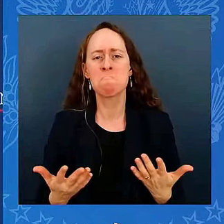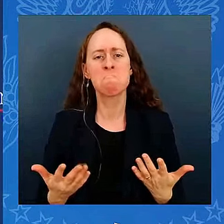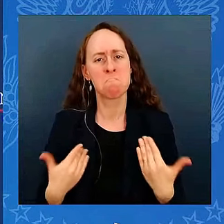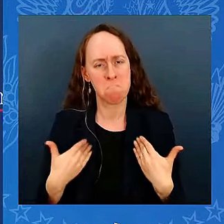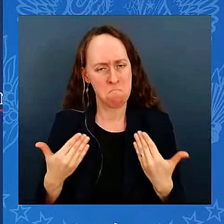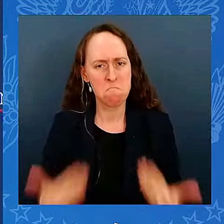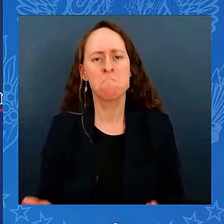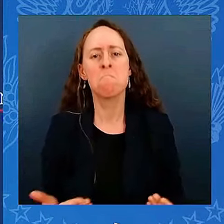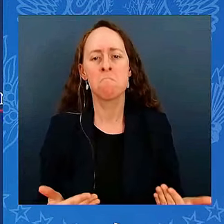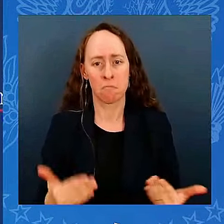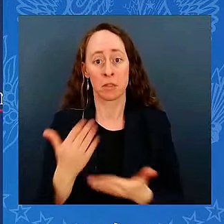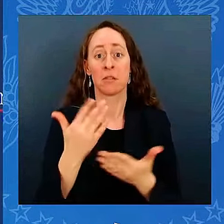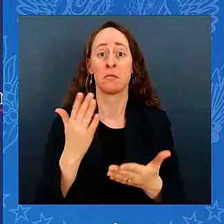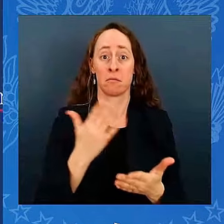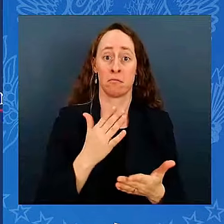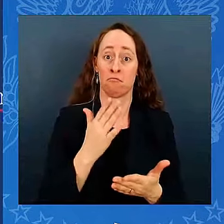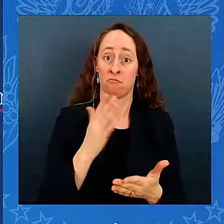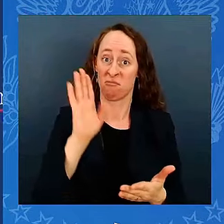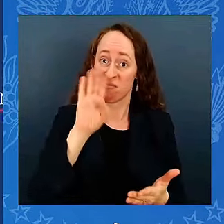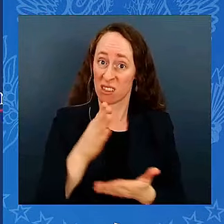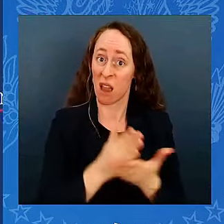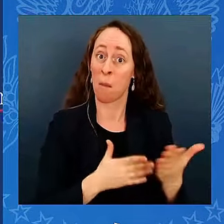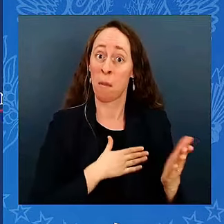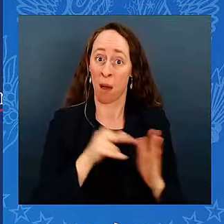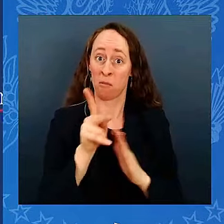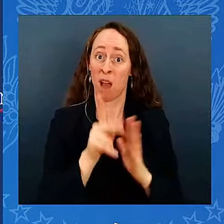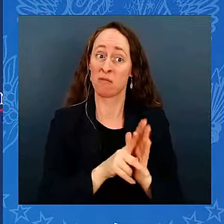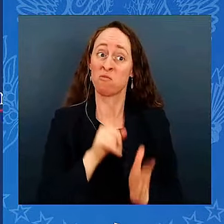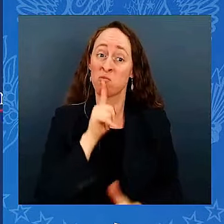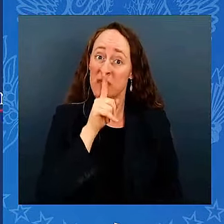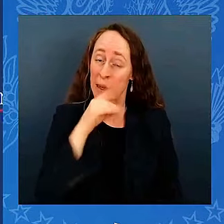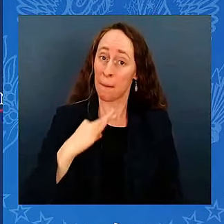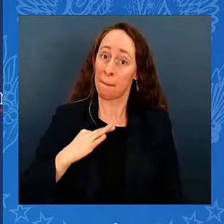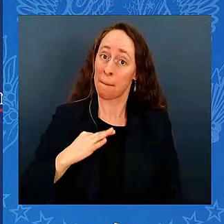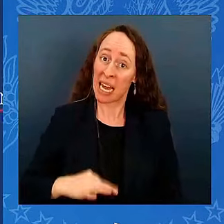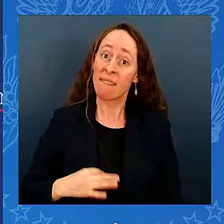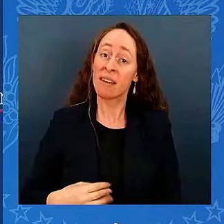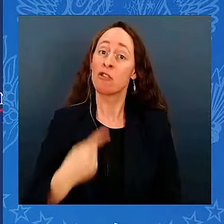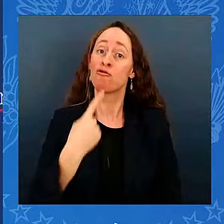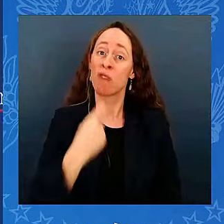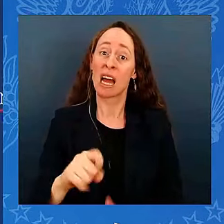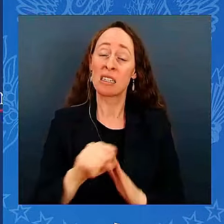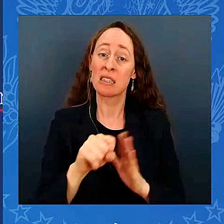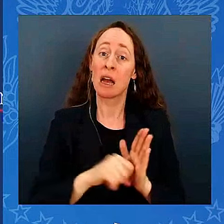That's a fact. More went to Republican states than Democratic states.